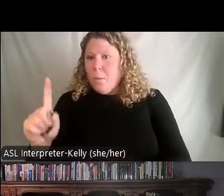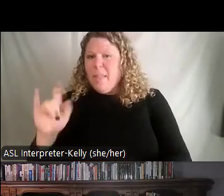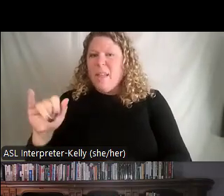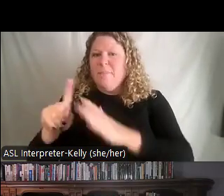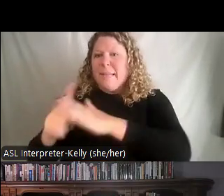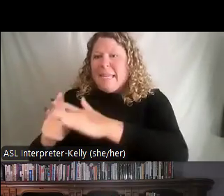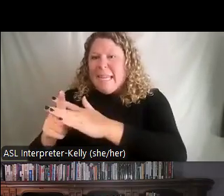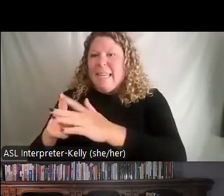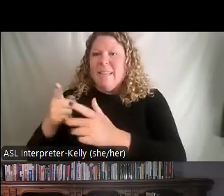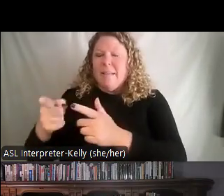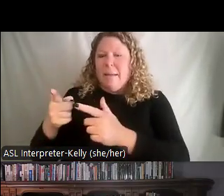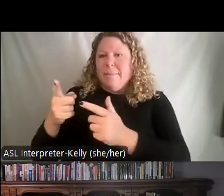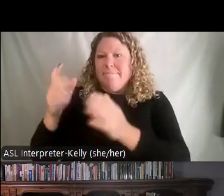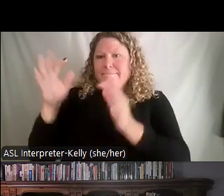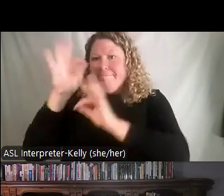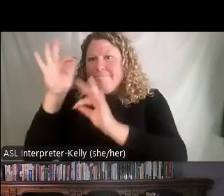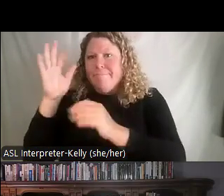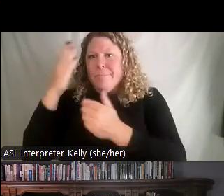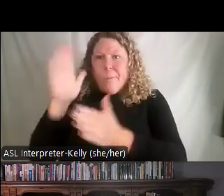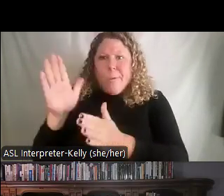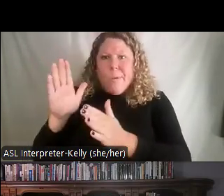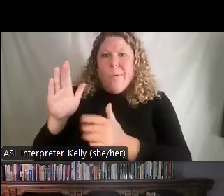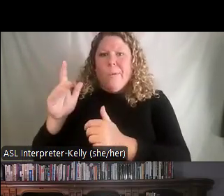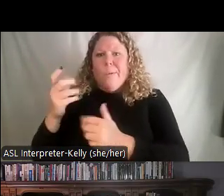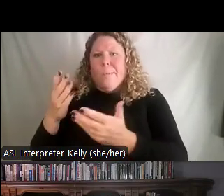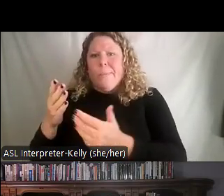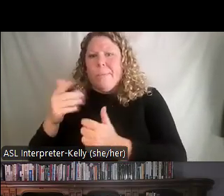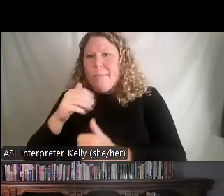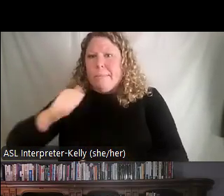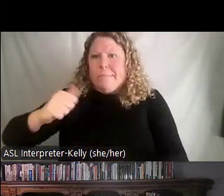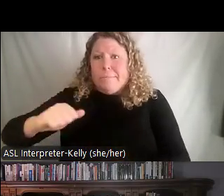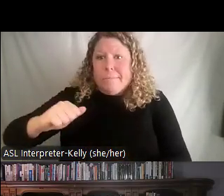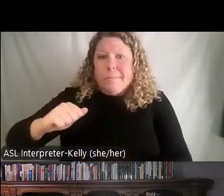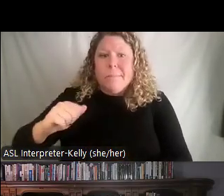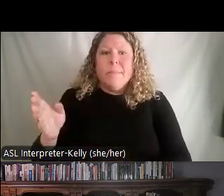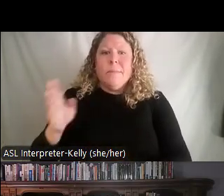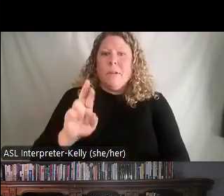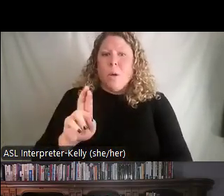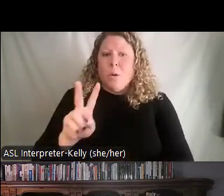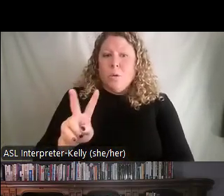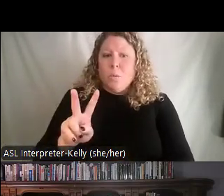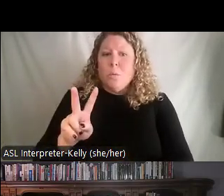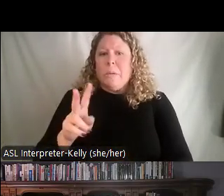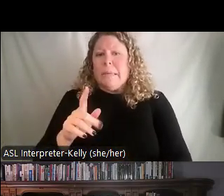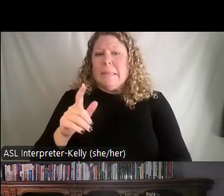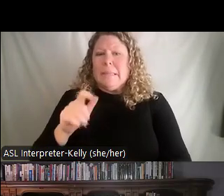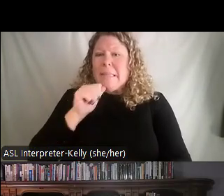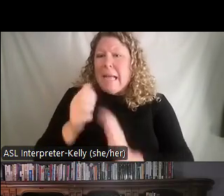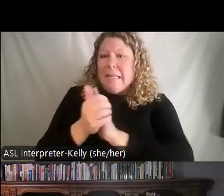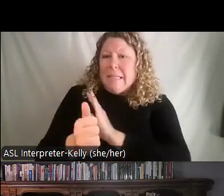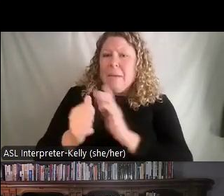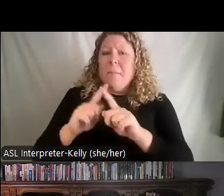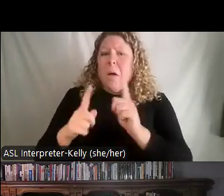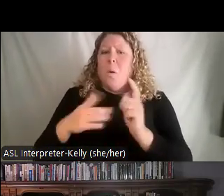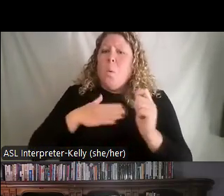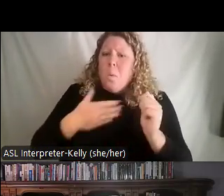they're kind of unable and unwilling or they're insecure. Moderate level, they're unable, willing, and they're confident. They think they can do this.